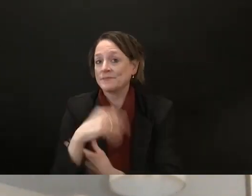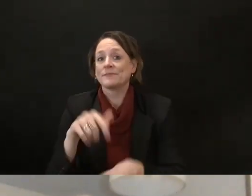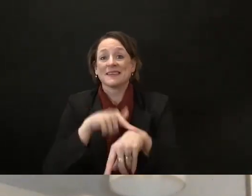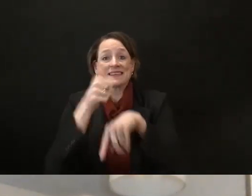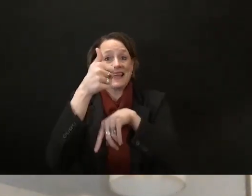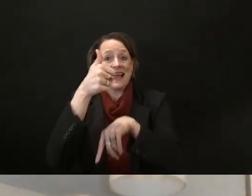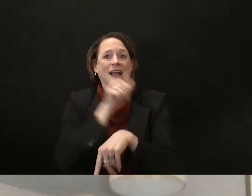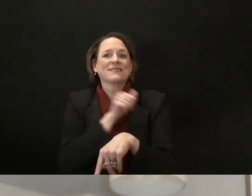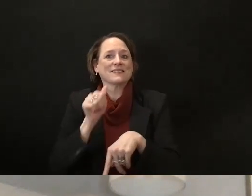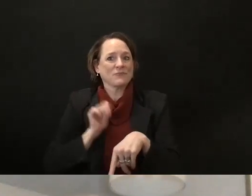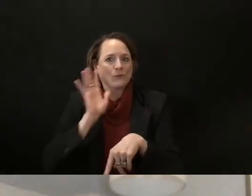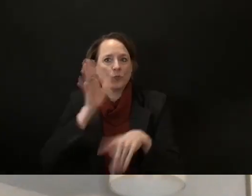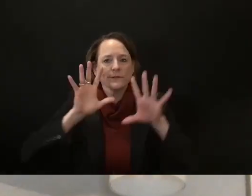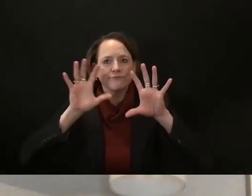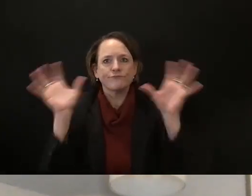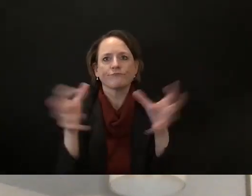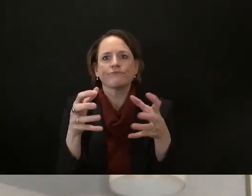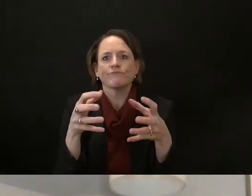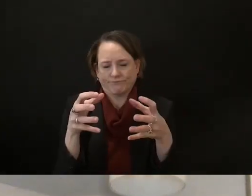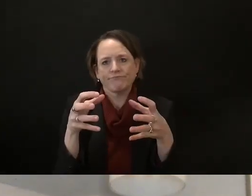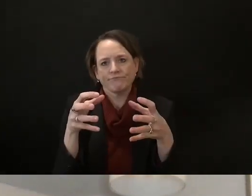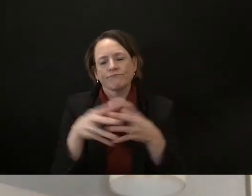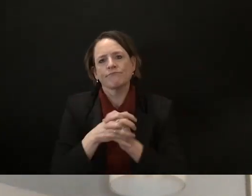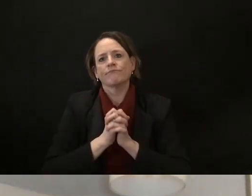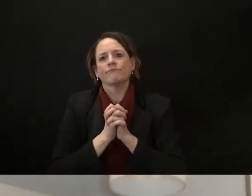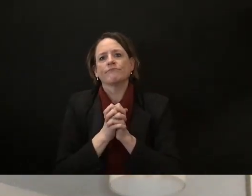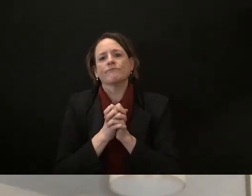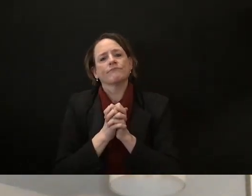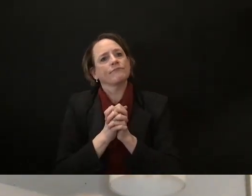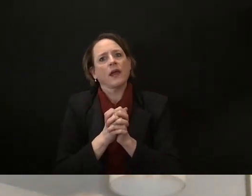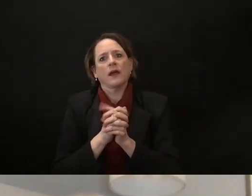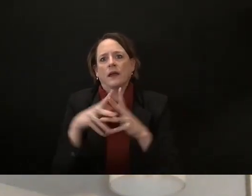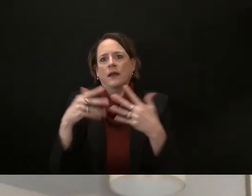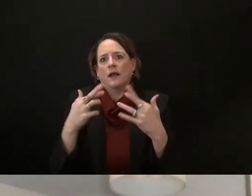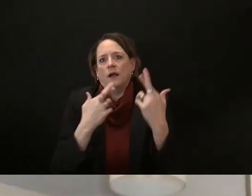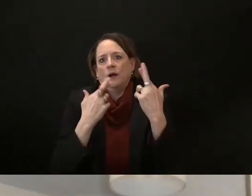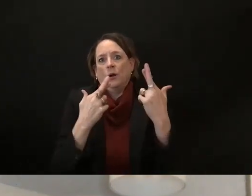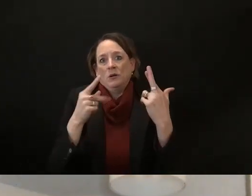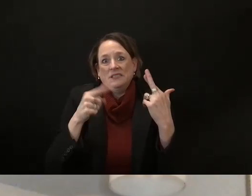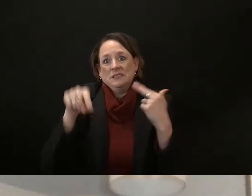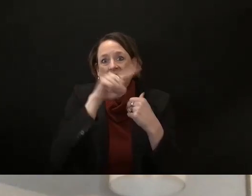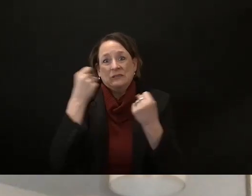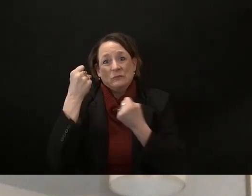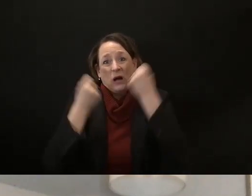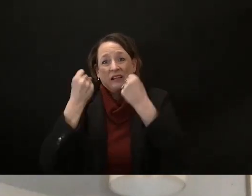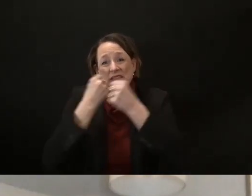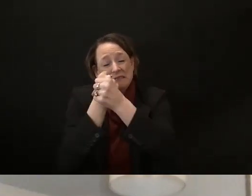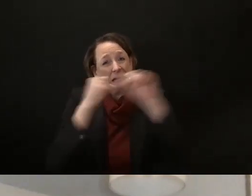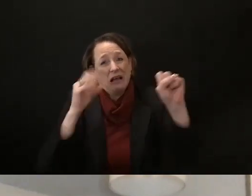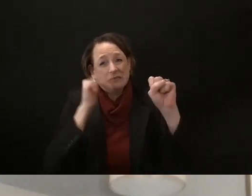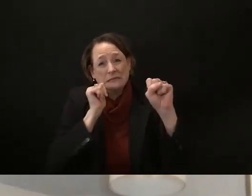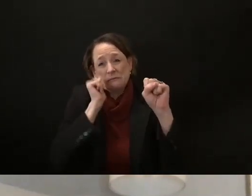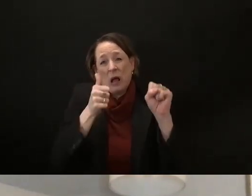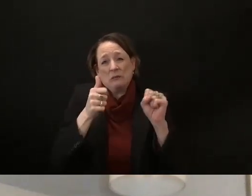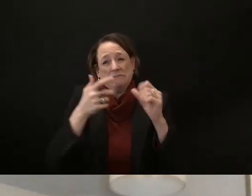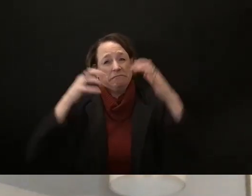to get through uh to get there uh safely as a snowstorm is coming in um and what's interesting is the things that they're taking up are both